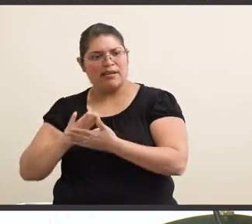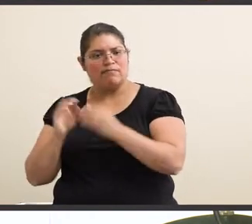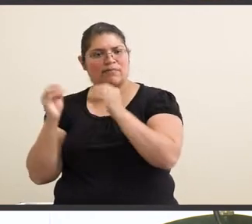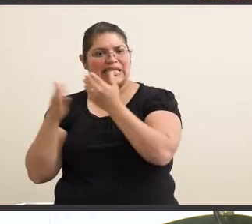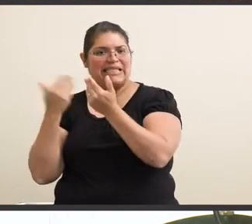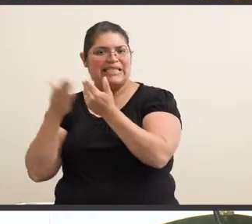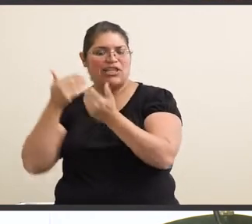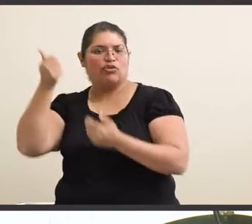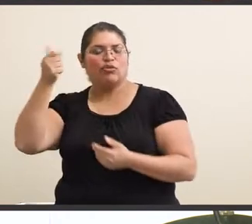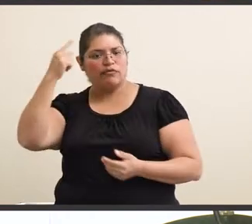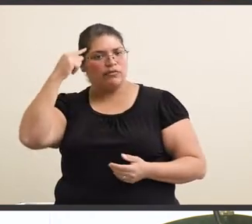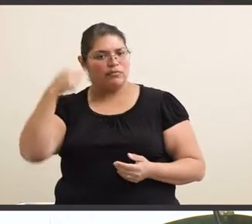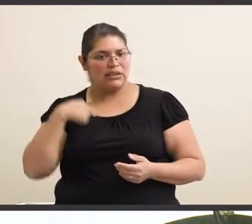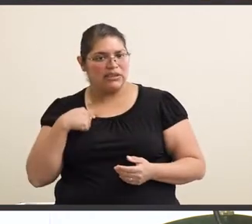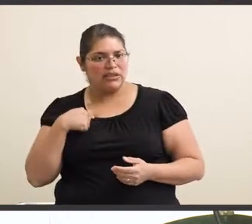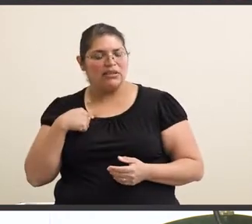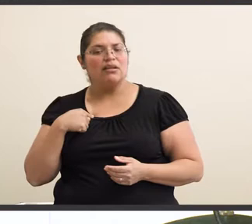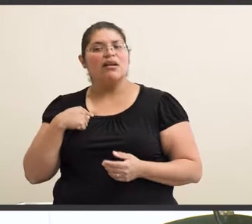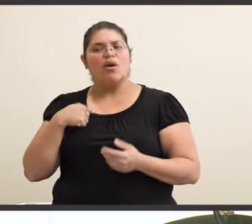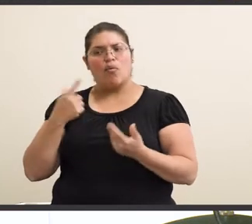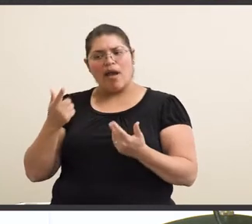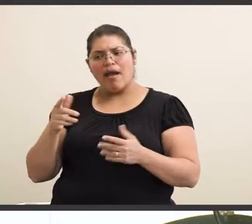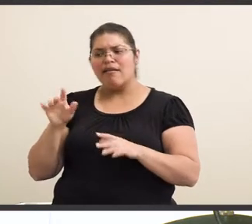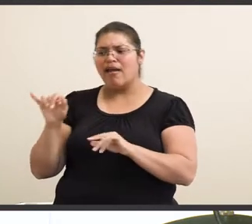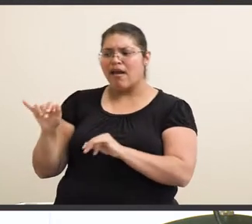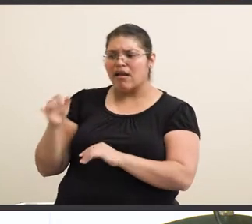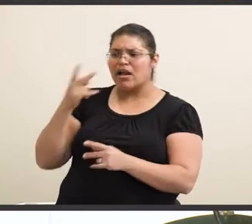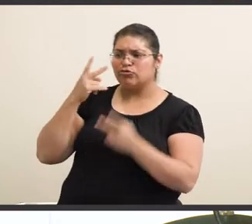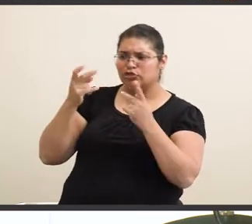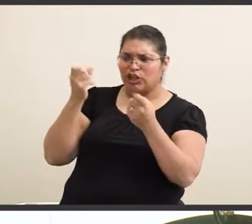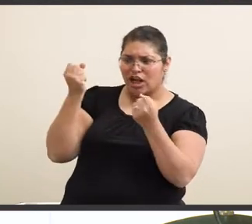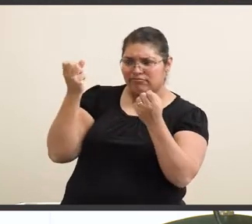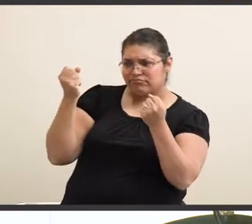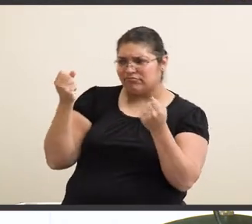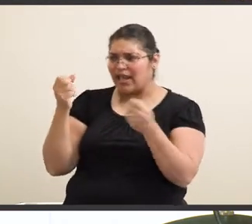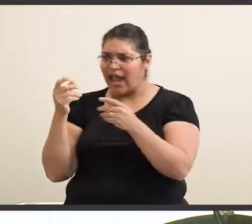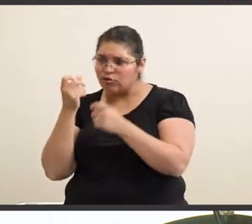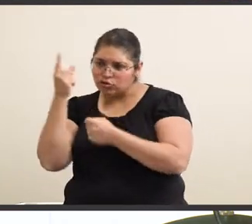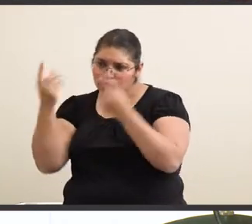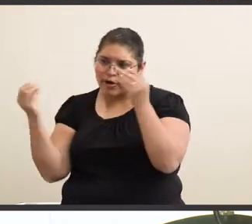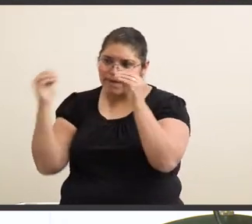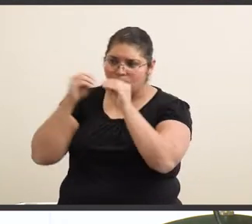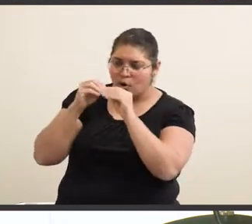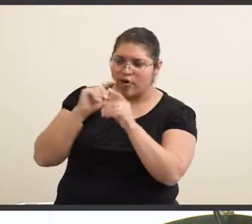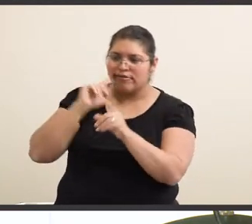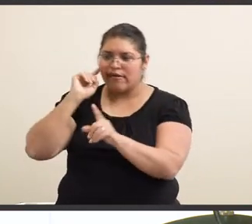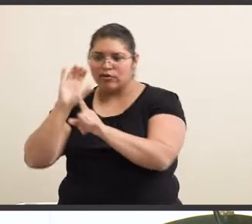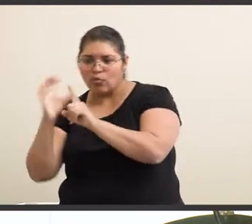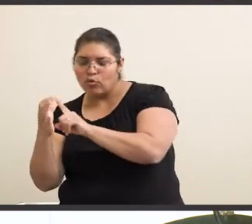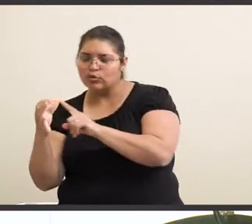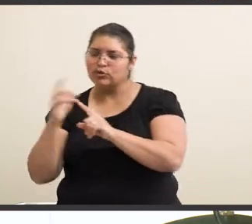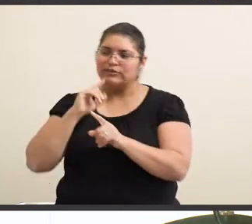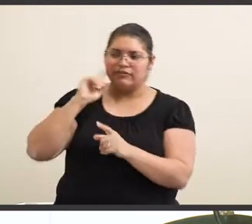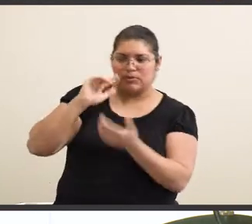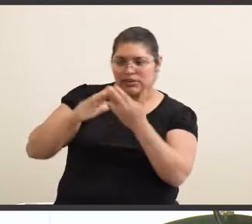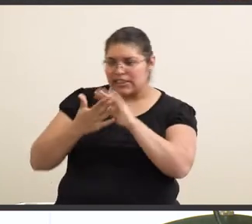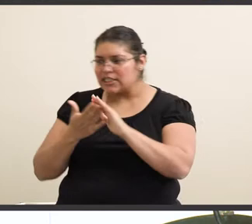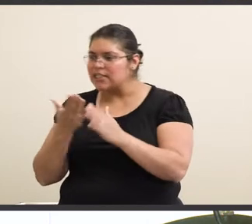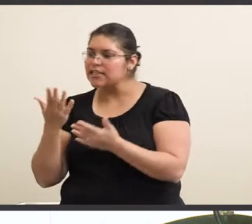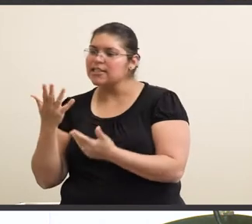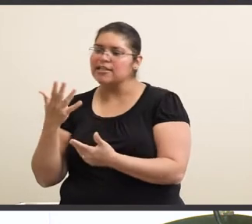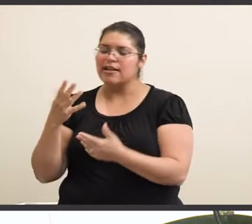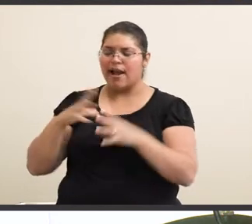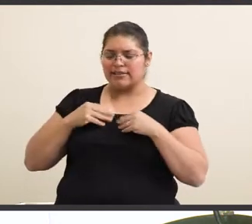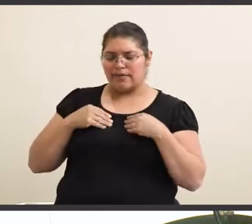easier for me. Um, once I got the hang of the sign language, which I understood more of deaf culture and deaf community, and I started to become more